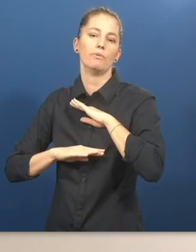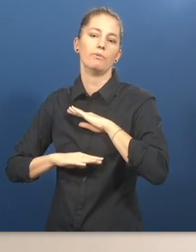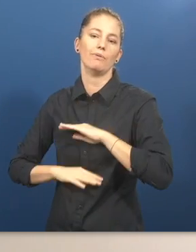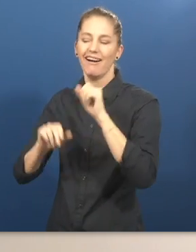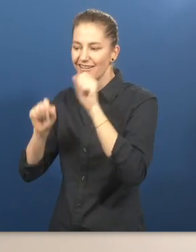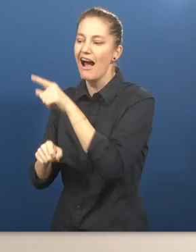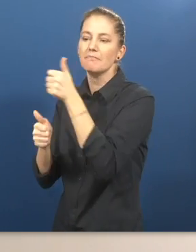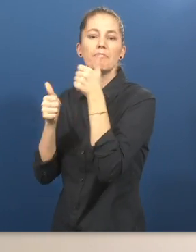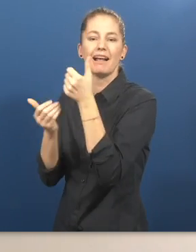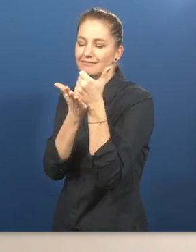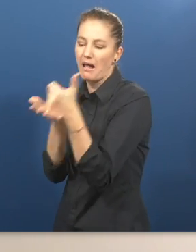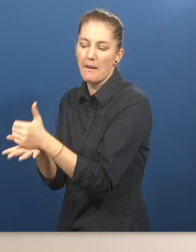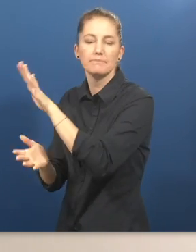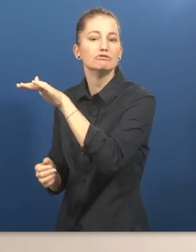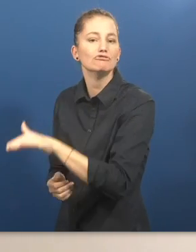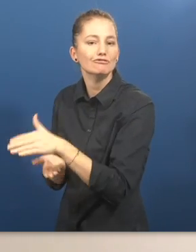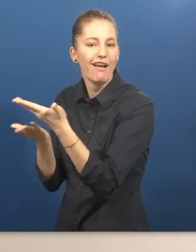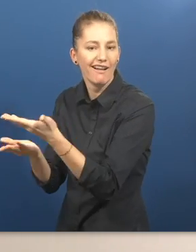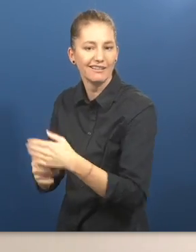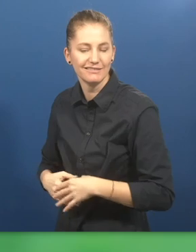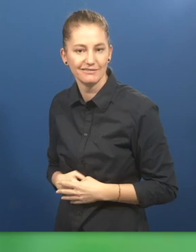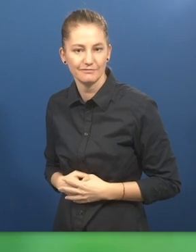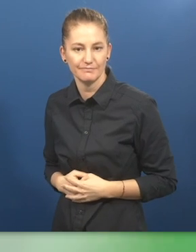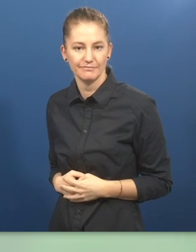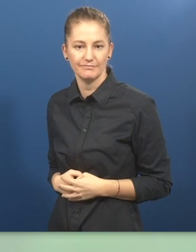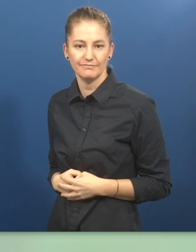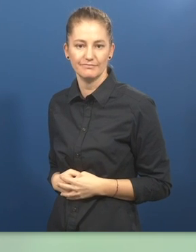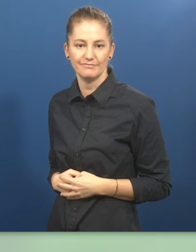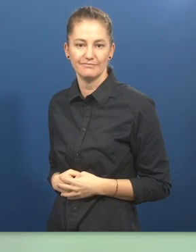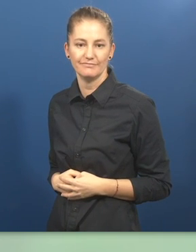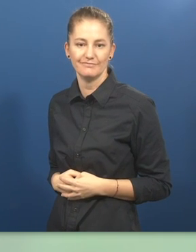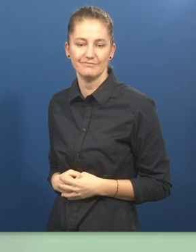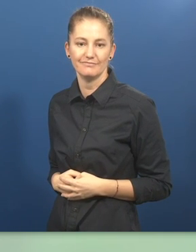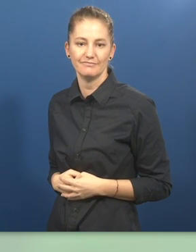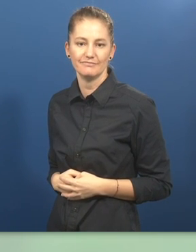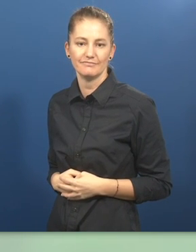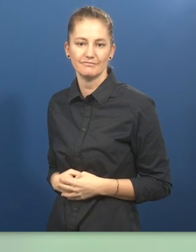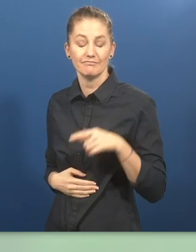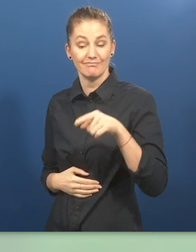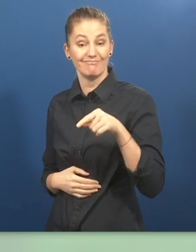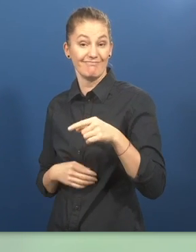how they can help their children. How does Re-App work?